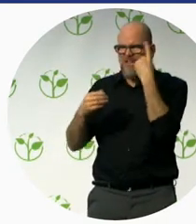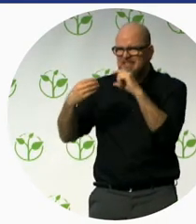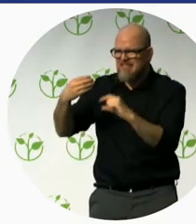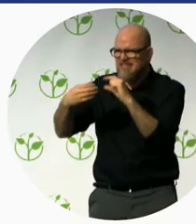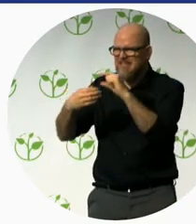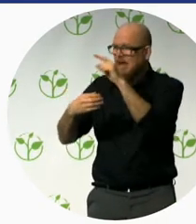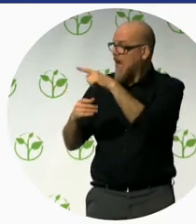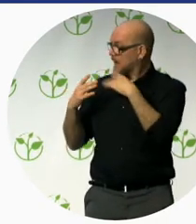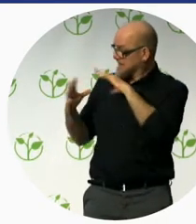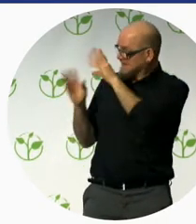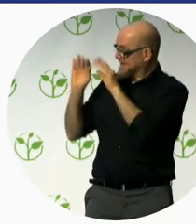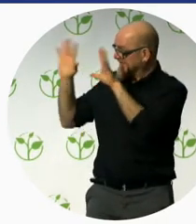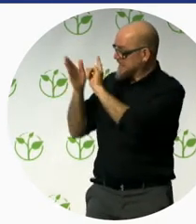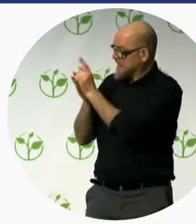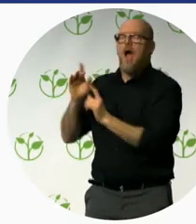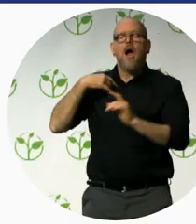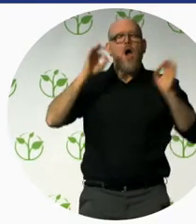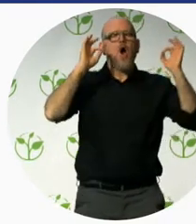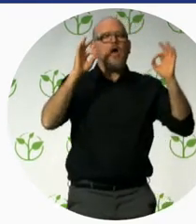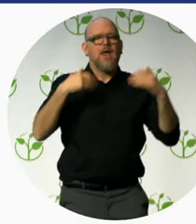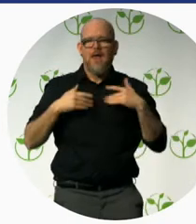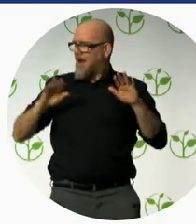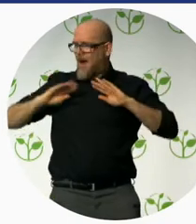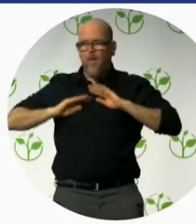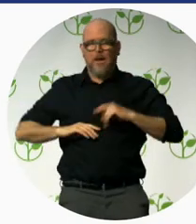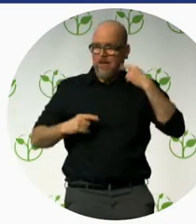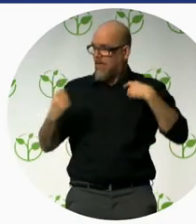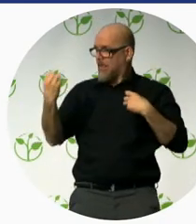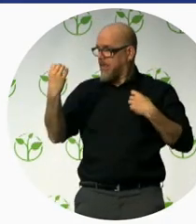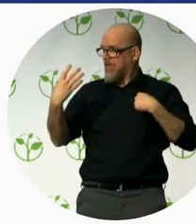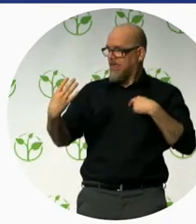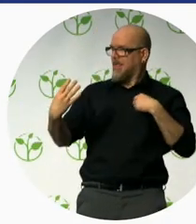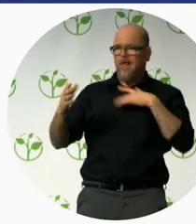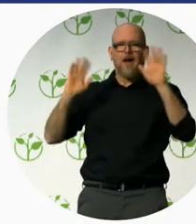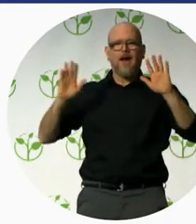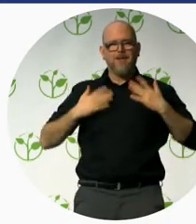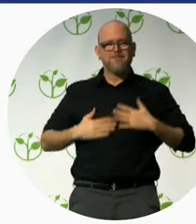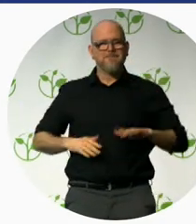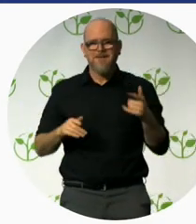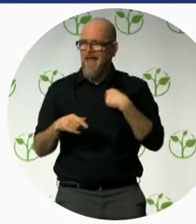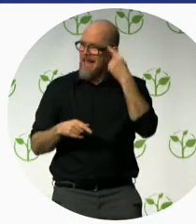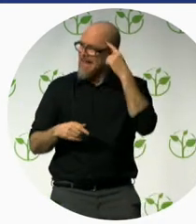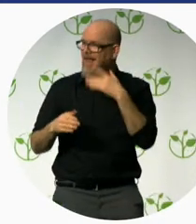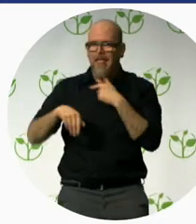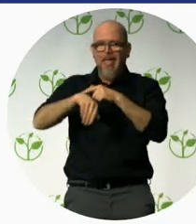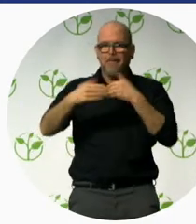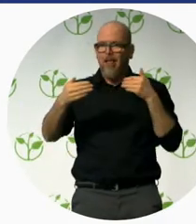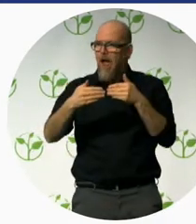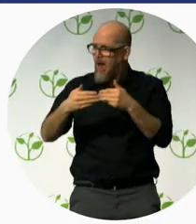Okay, thank you. Well, I lost 20 seconds. Anyway. Well, first of all, I'd like to